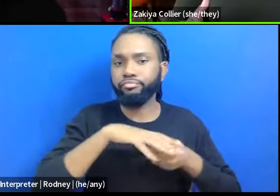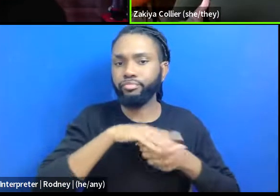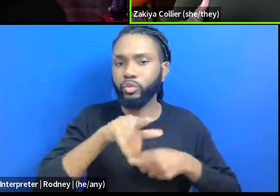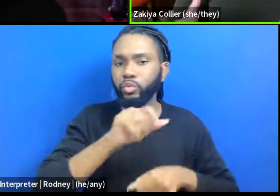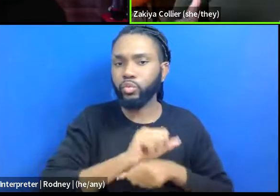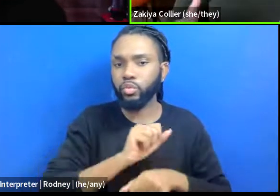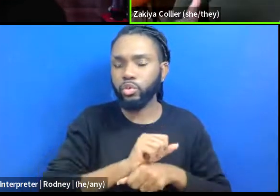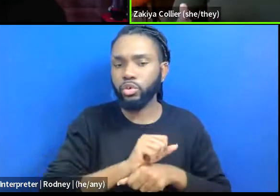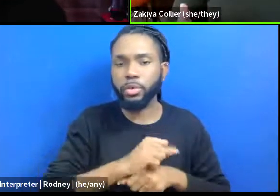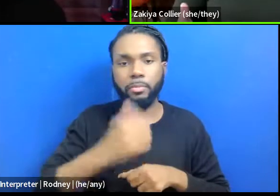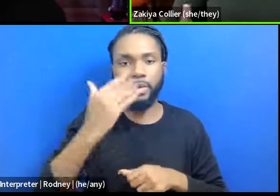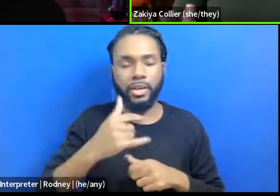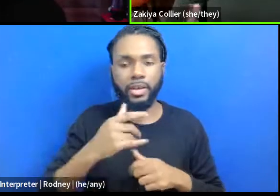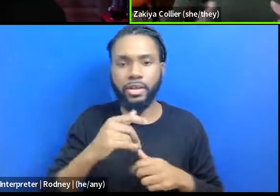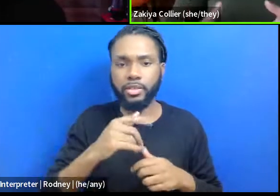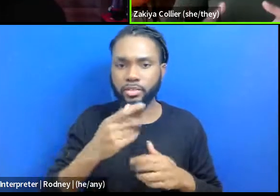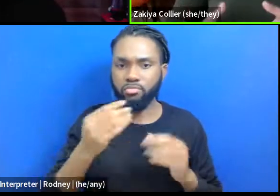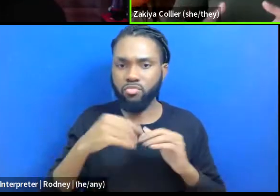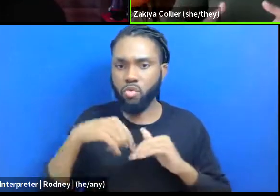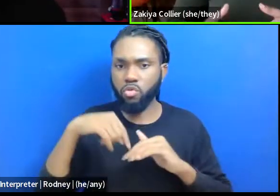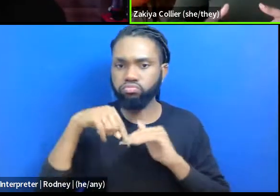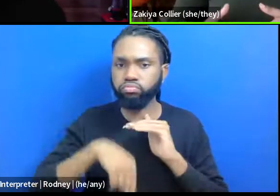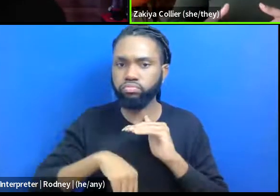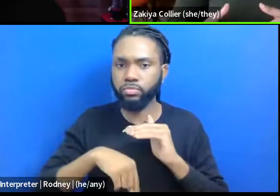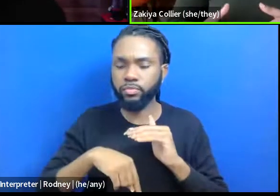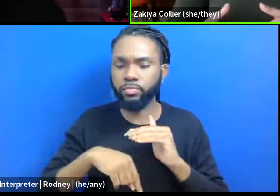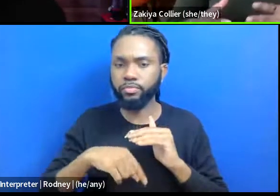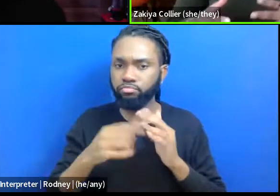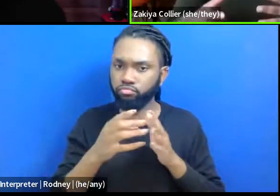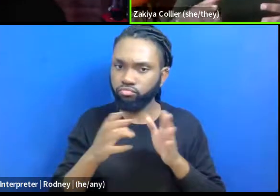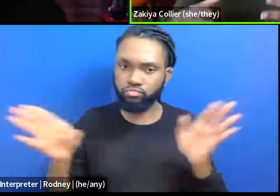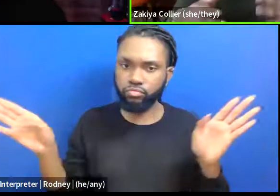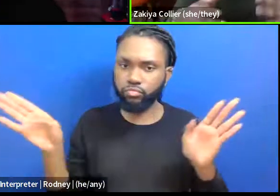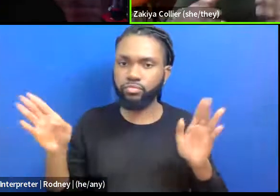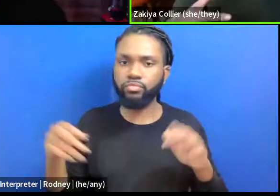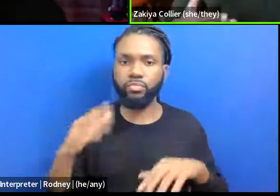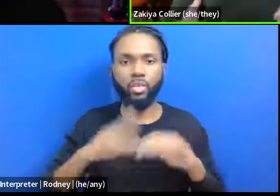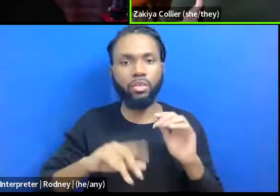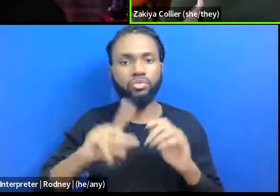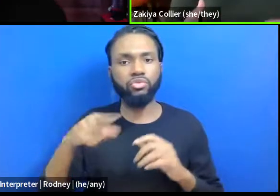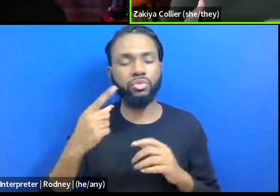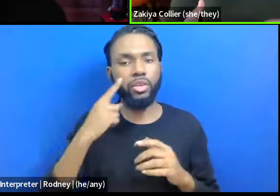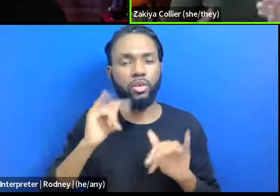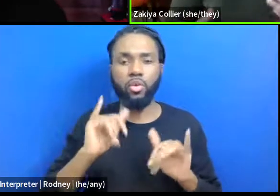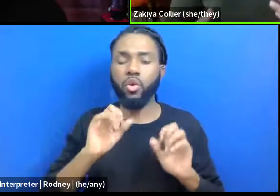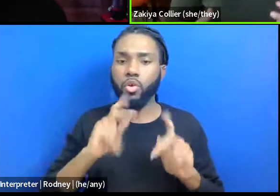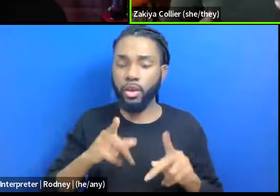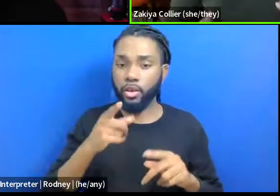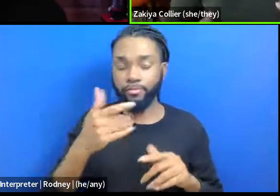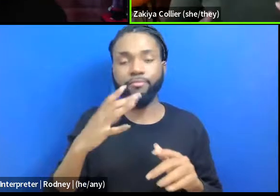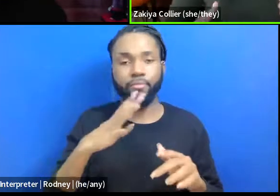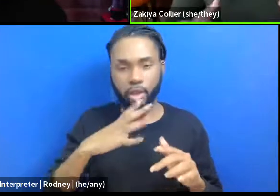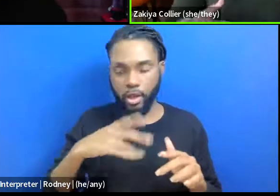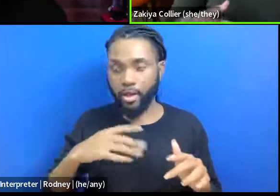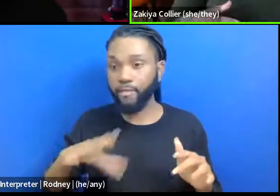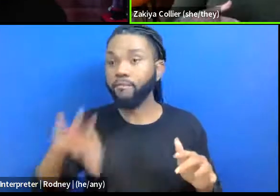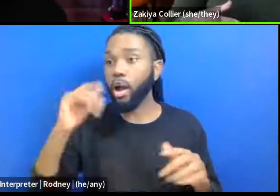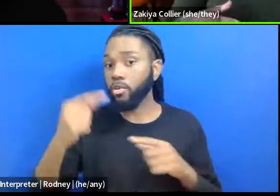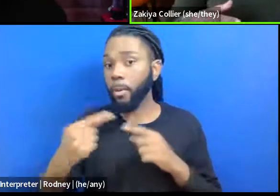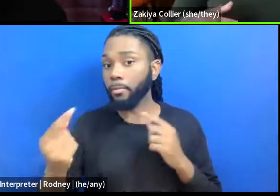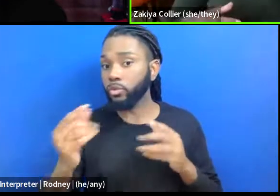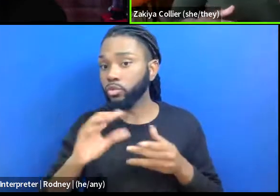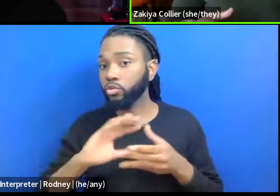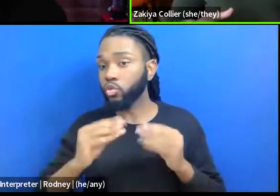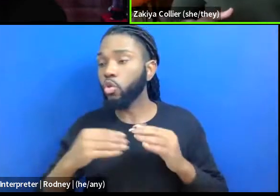so much further than that. Um, then like, okay, you have the counter story, it's documented. Now,